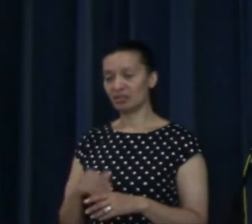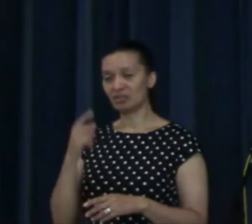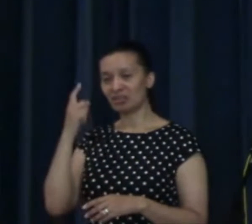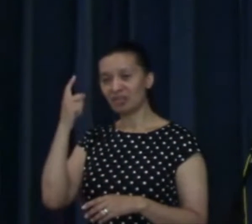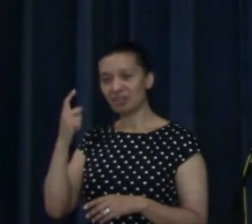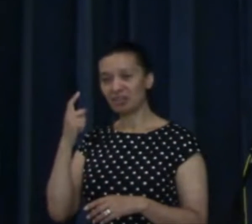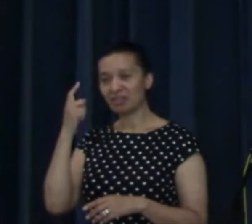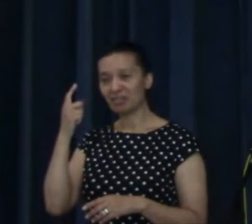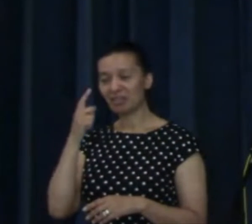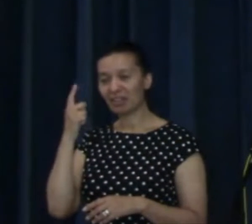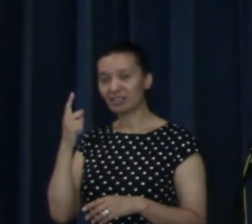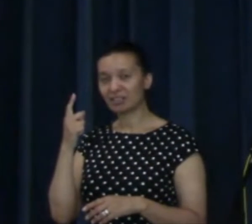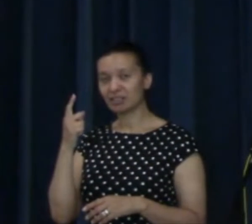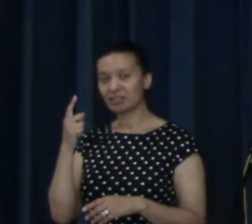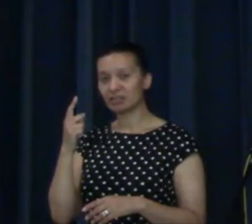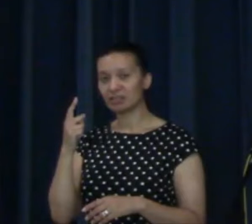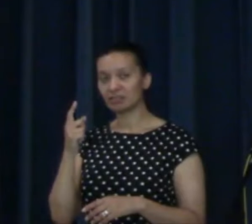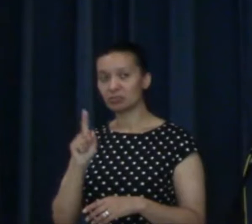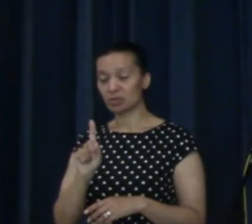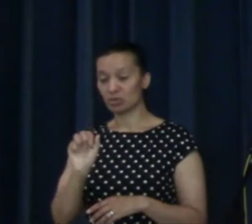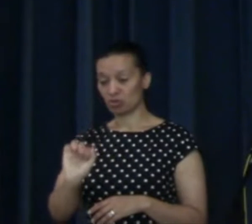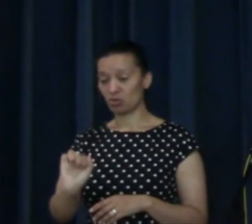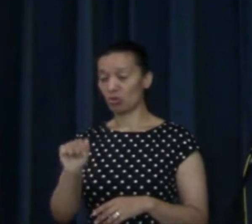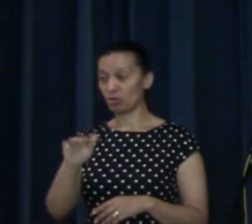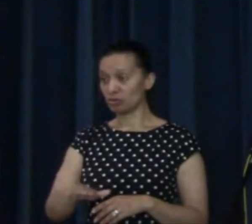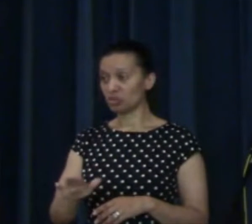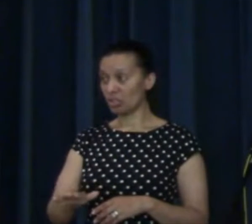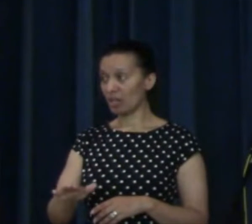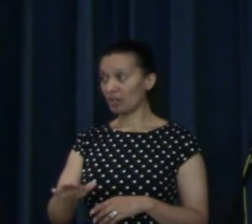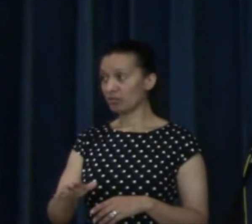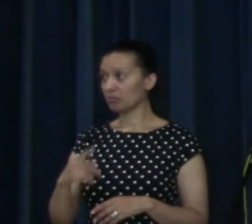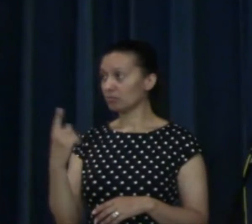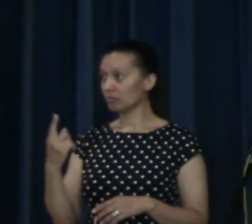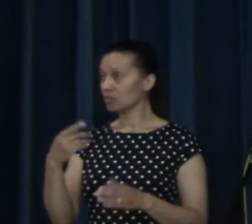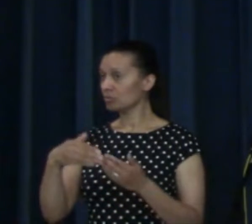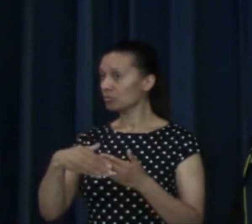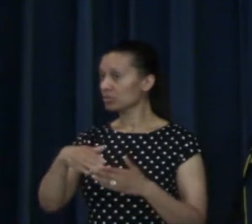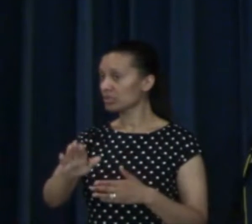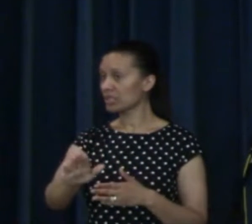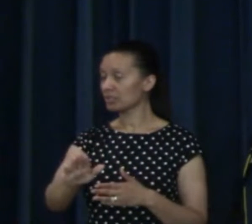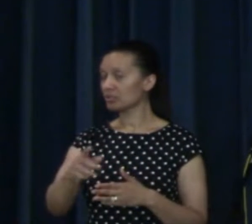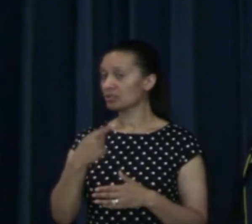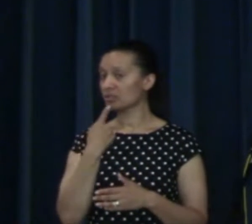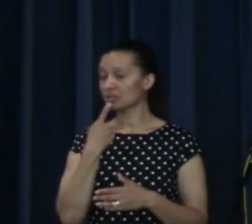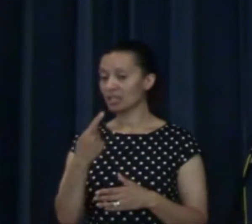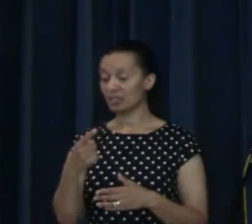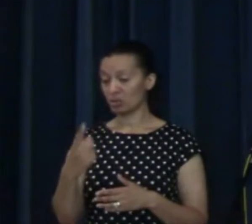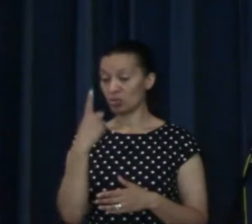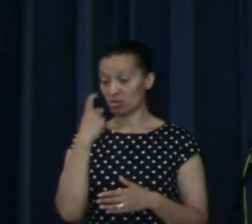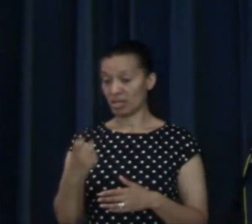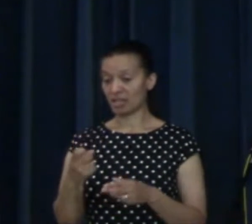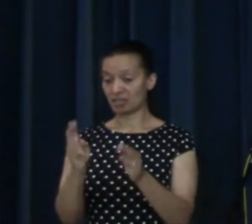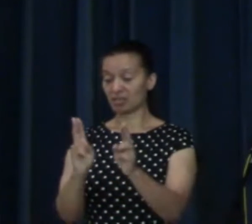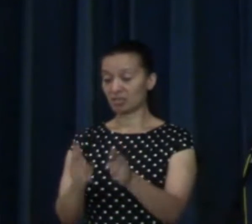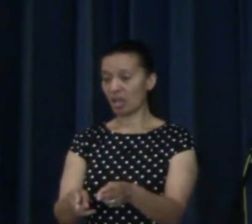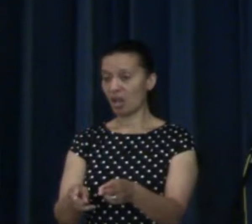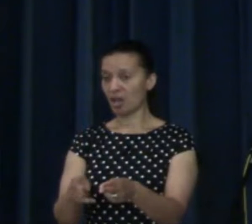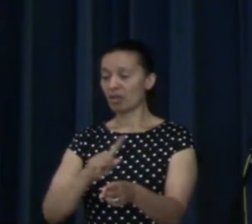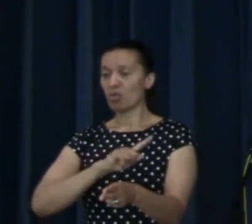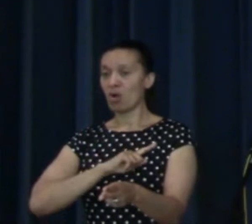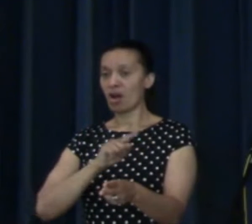Could you send one of them to die for somebody else?